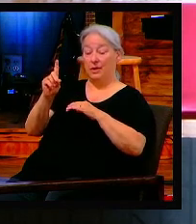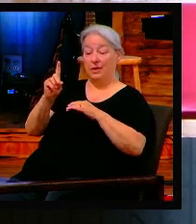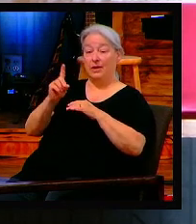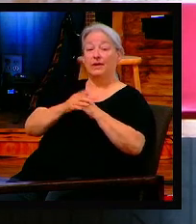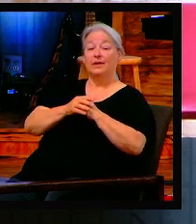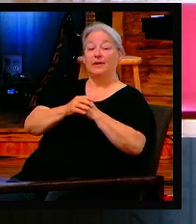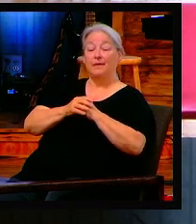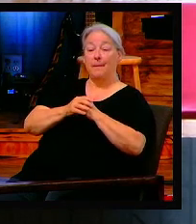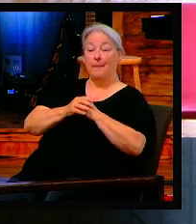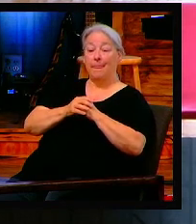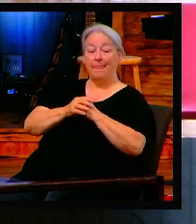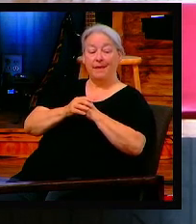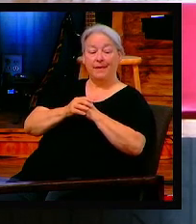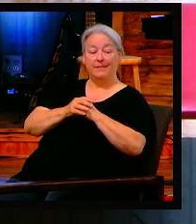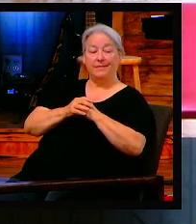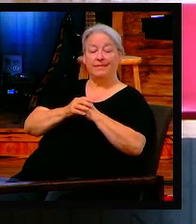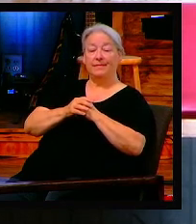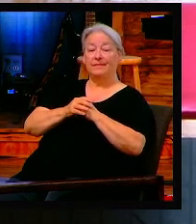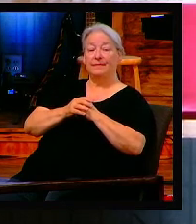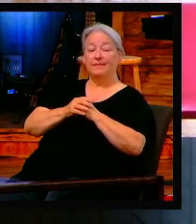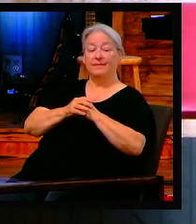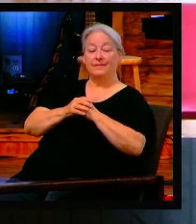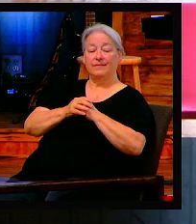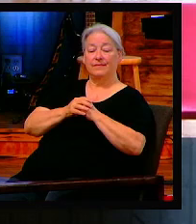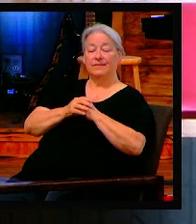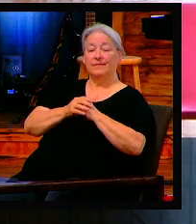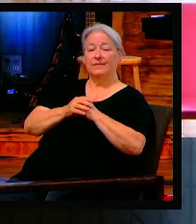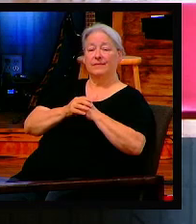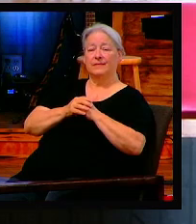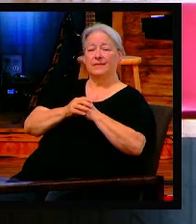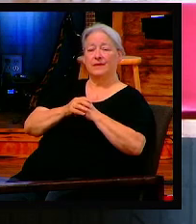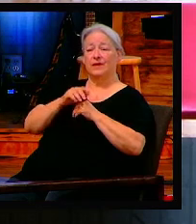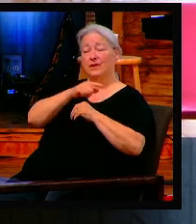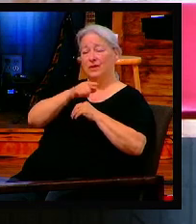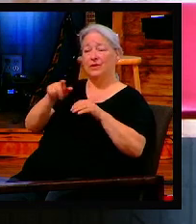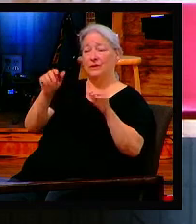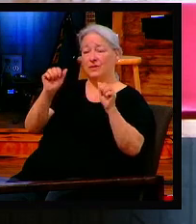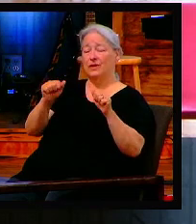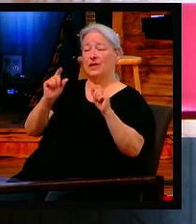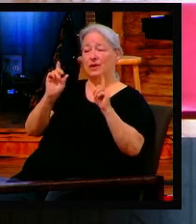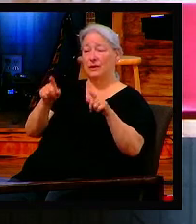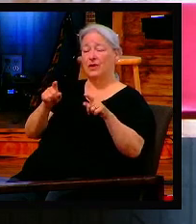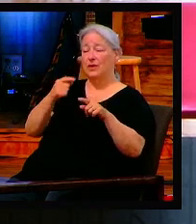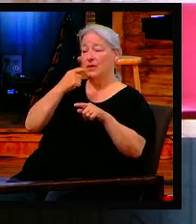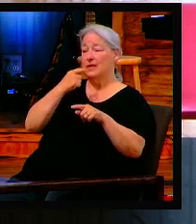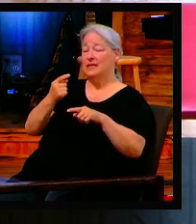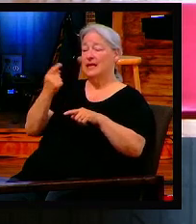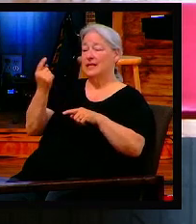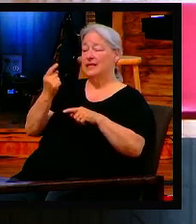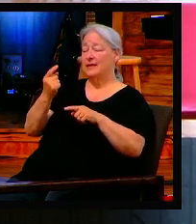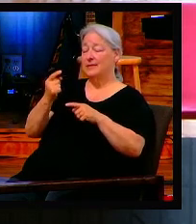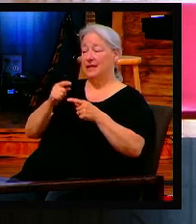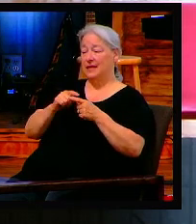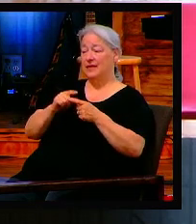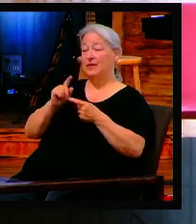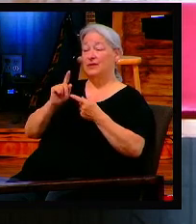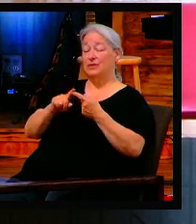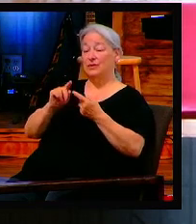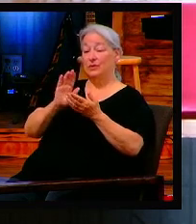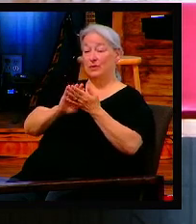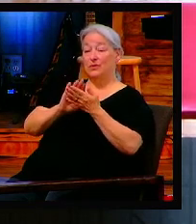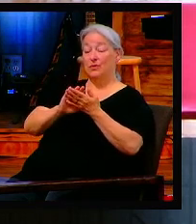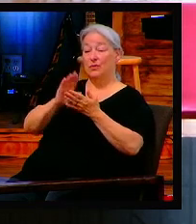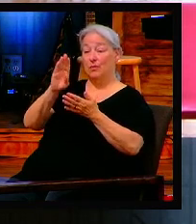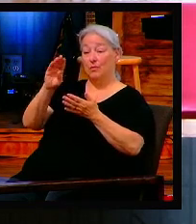You can sign up, be respectful, be honoring, and go say something to the school board. There's a preacher, if you've seen his videos, he's powerful.